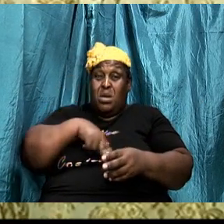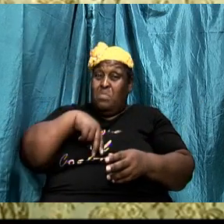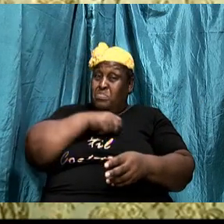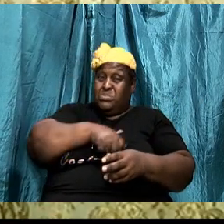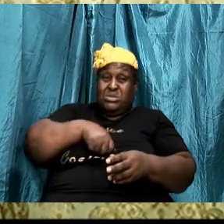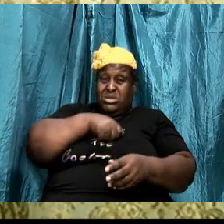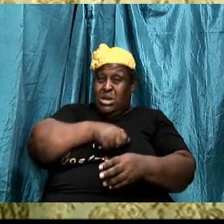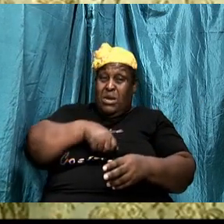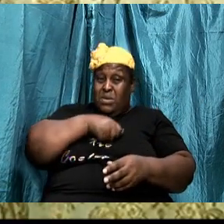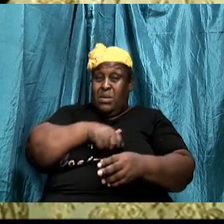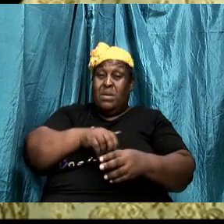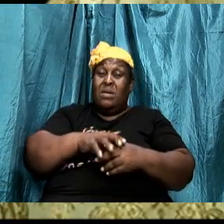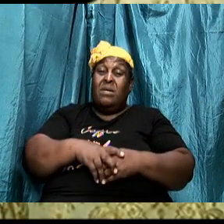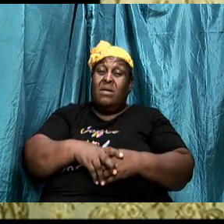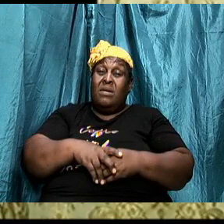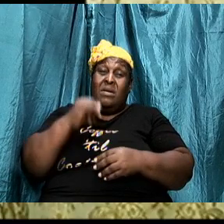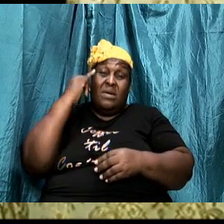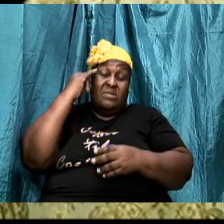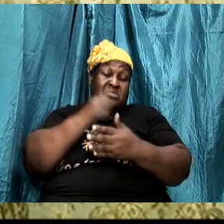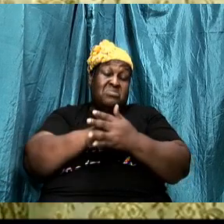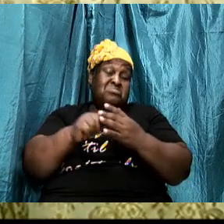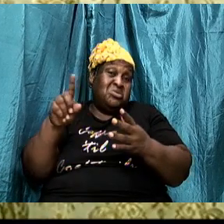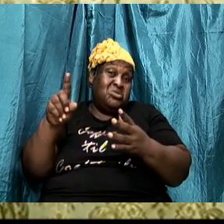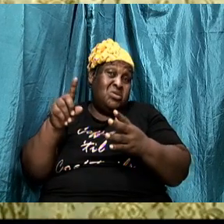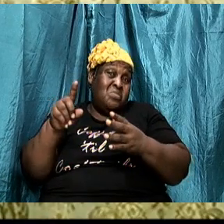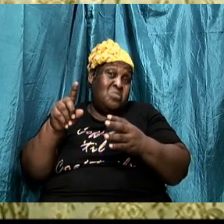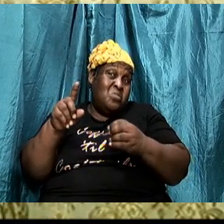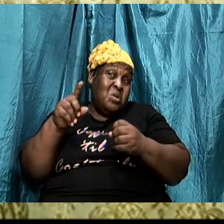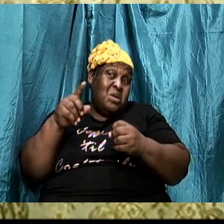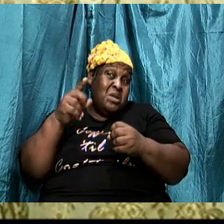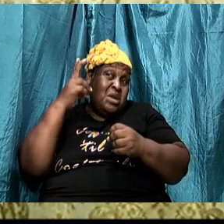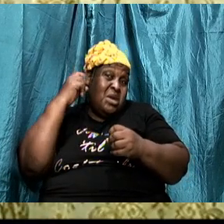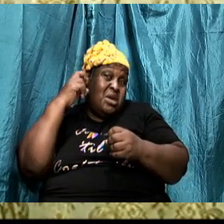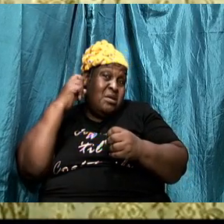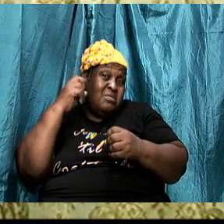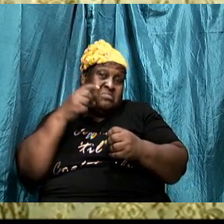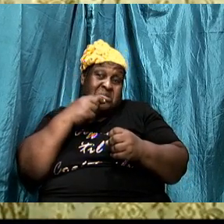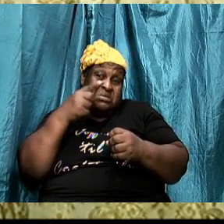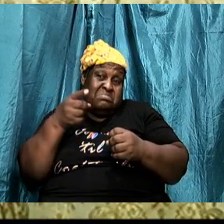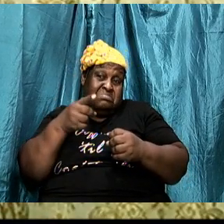of if someone hear what they will say about me